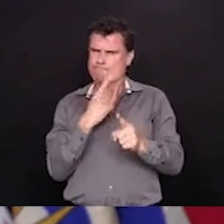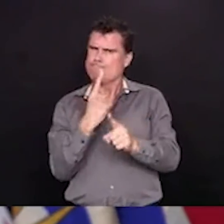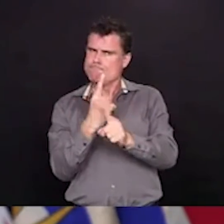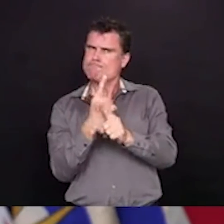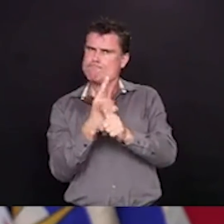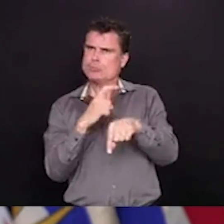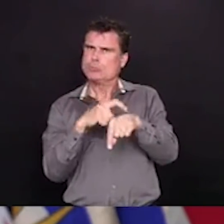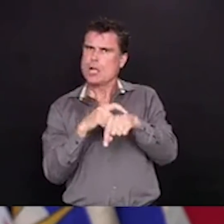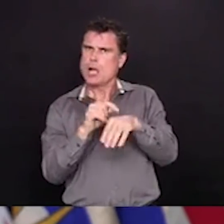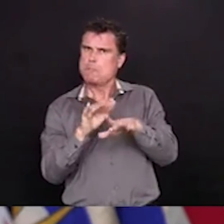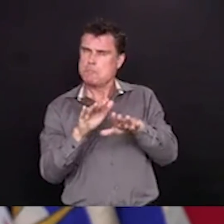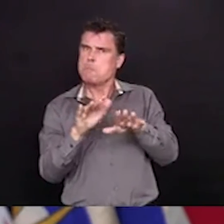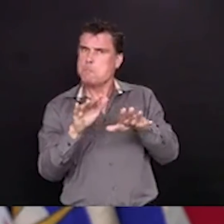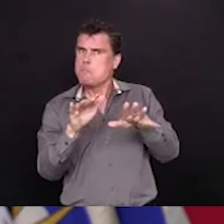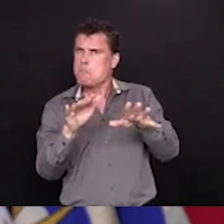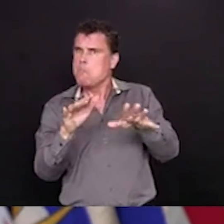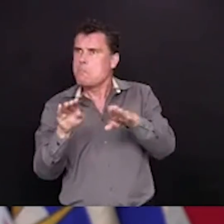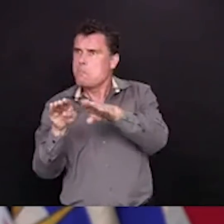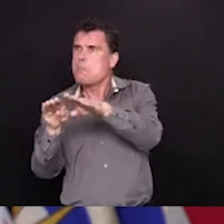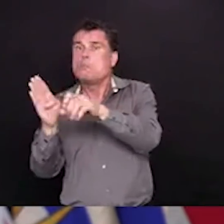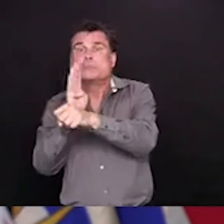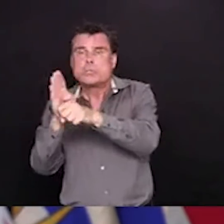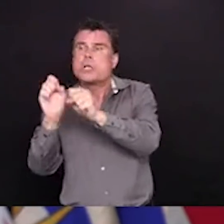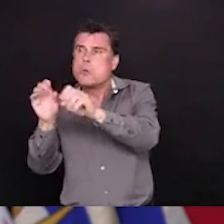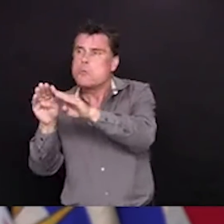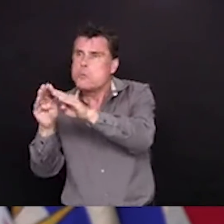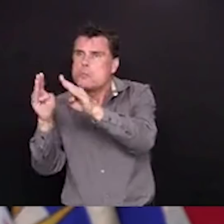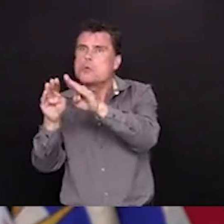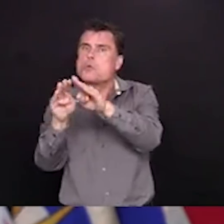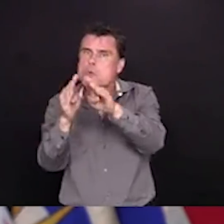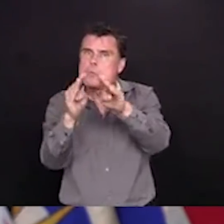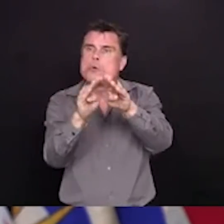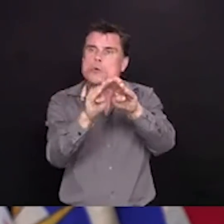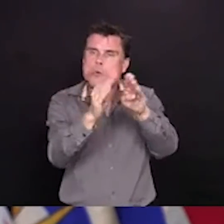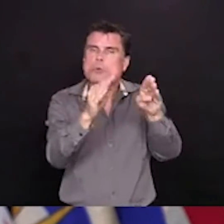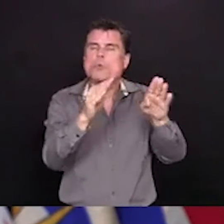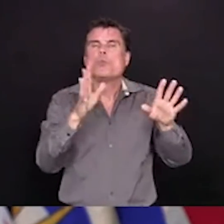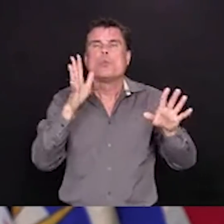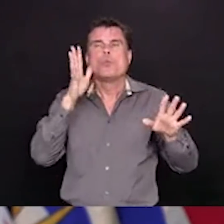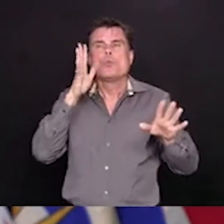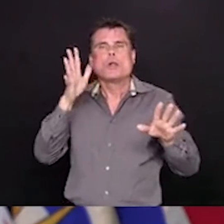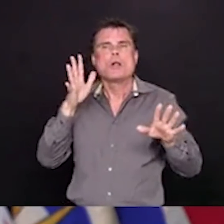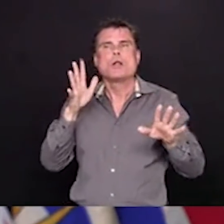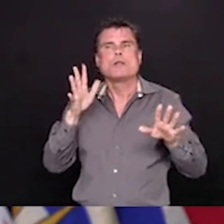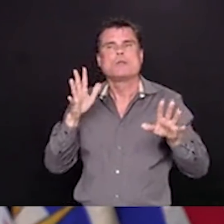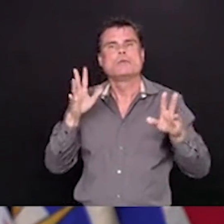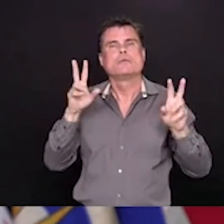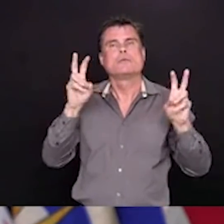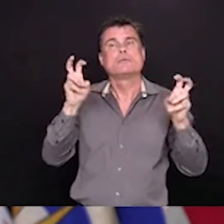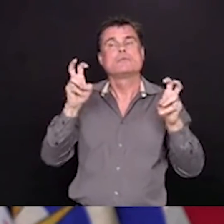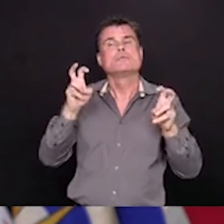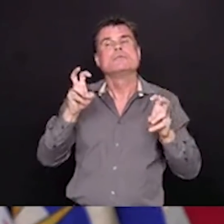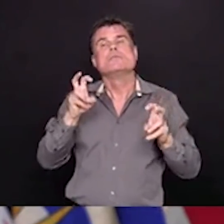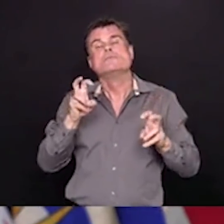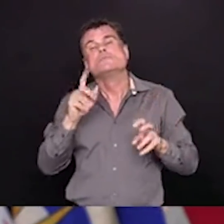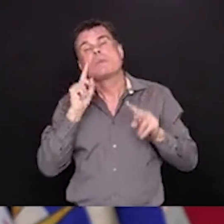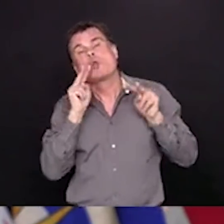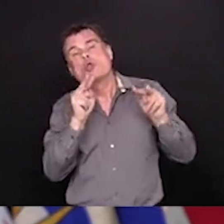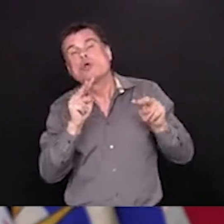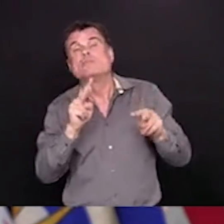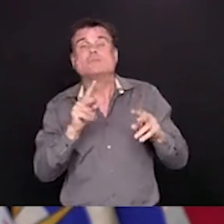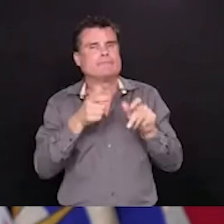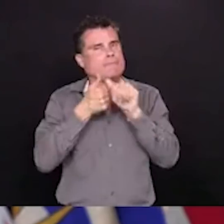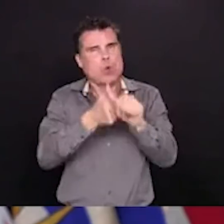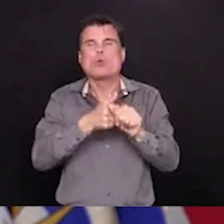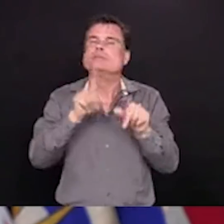And businesses, different sectors need to start thinking about that now. How can you continue your business in a modified way?